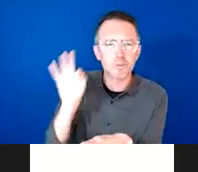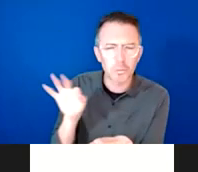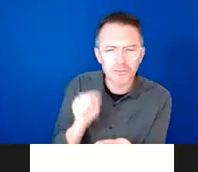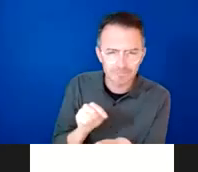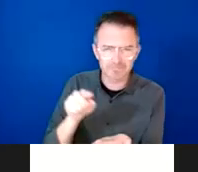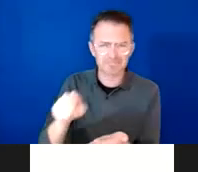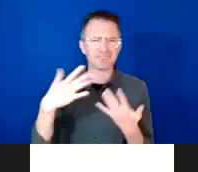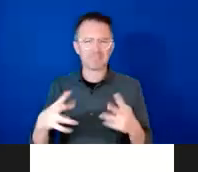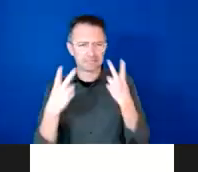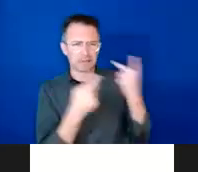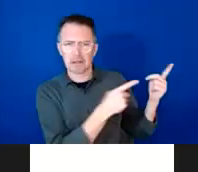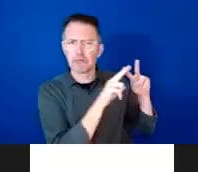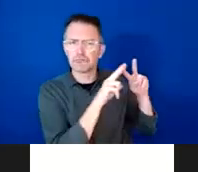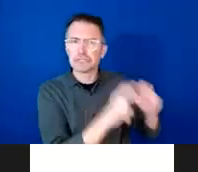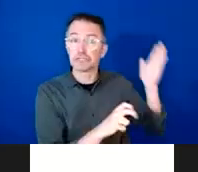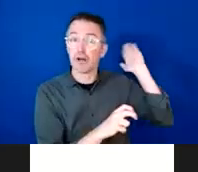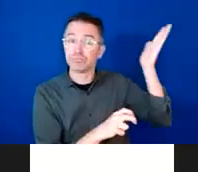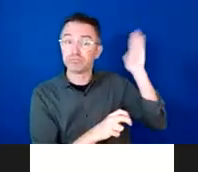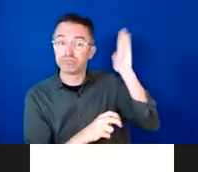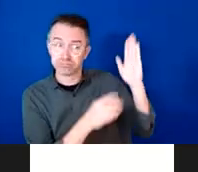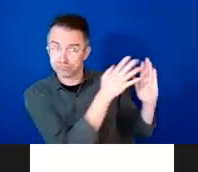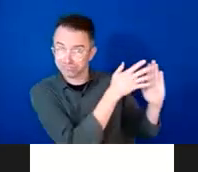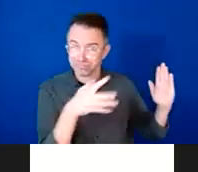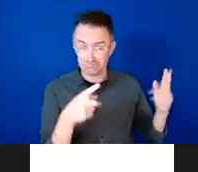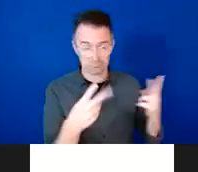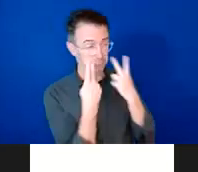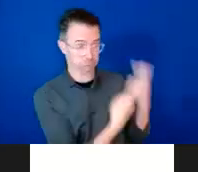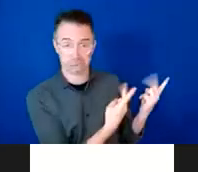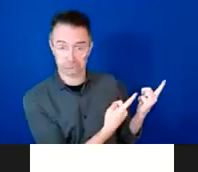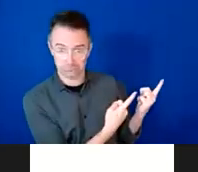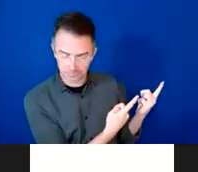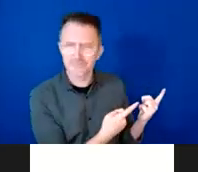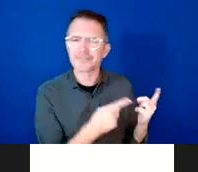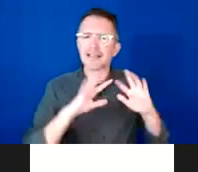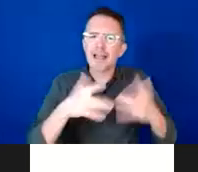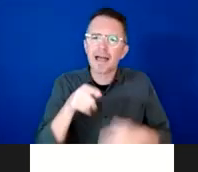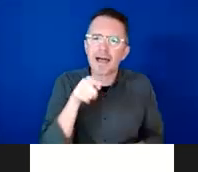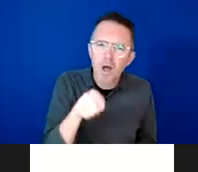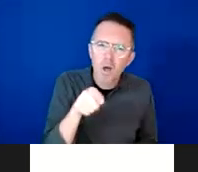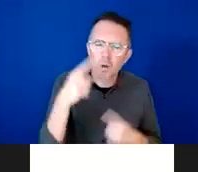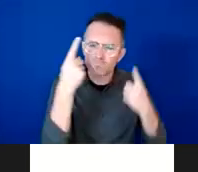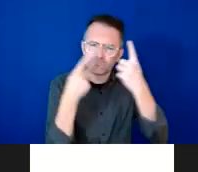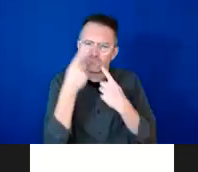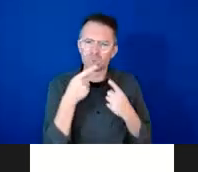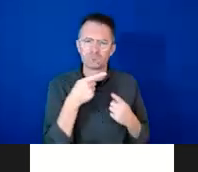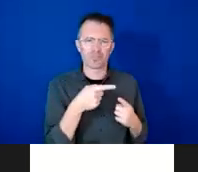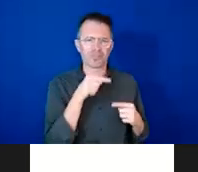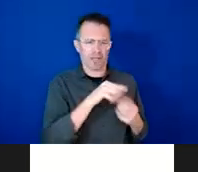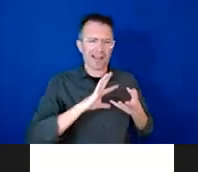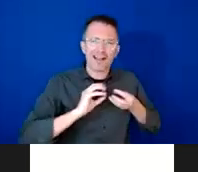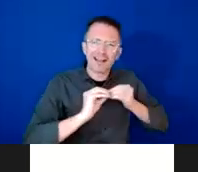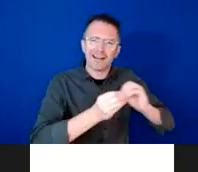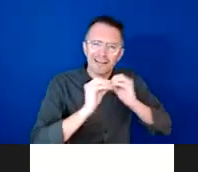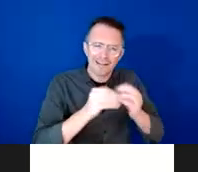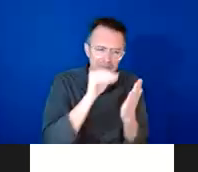through the process the negotiation and climate negotiation processes you know how can we ensure that